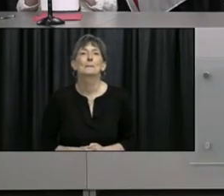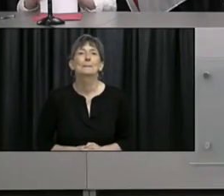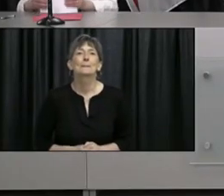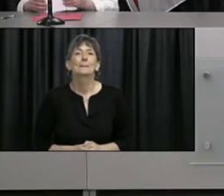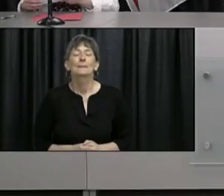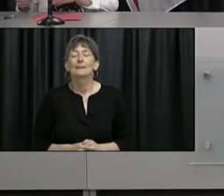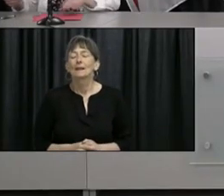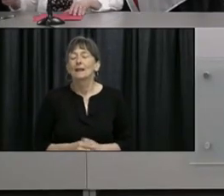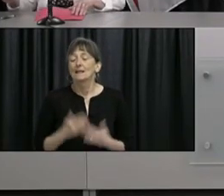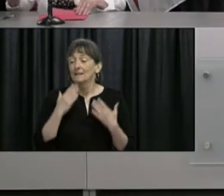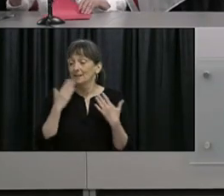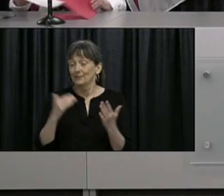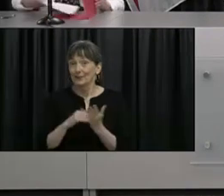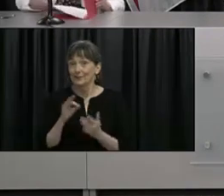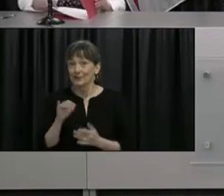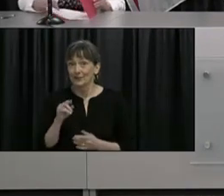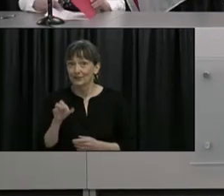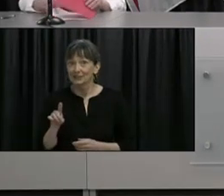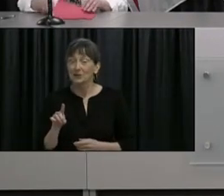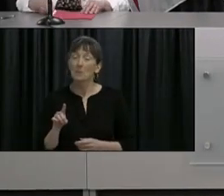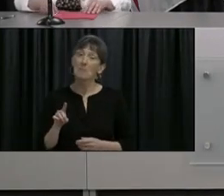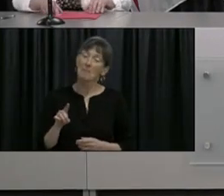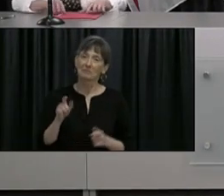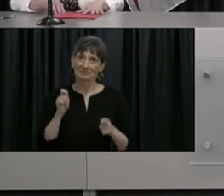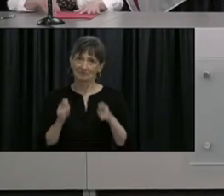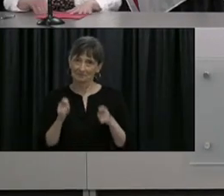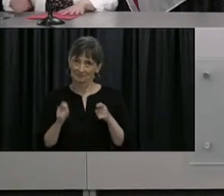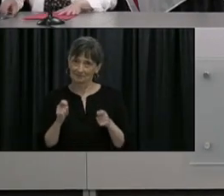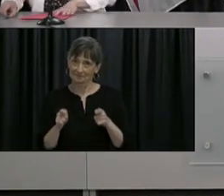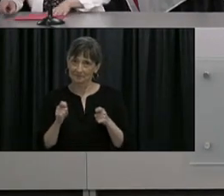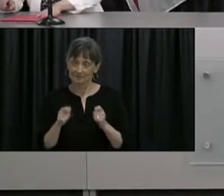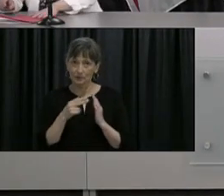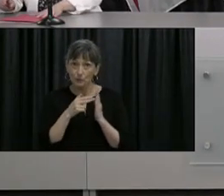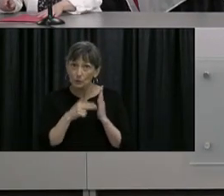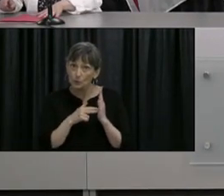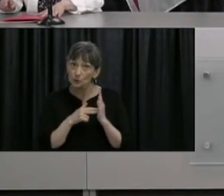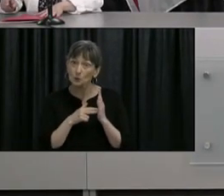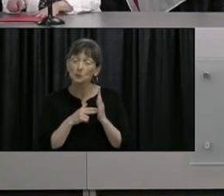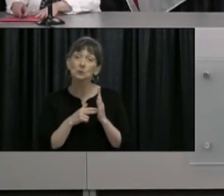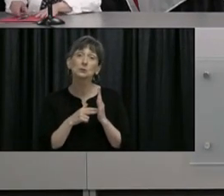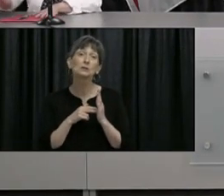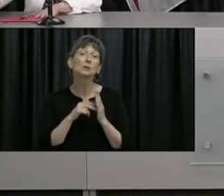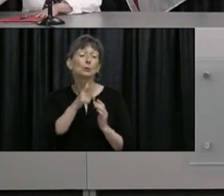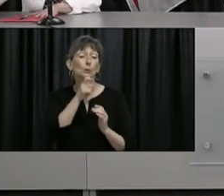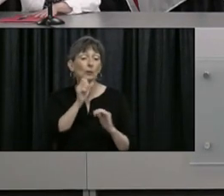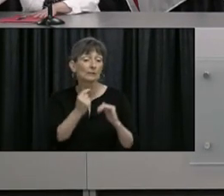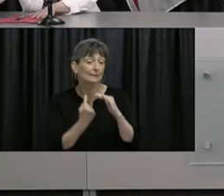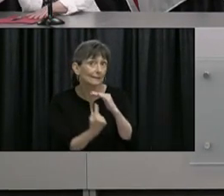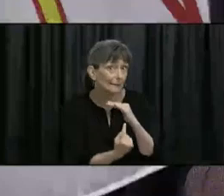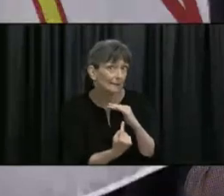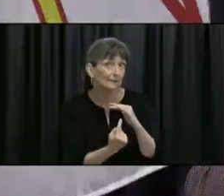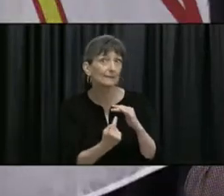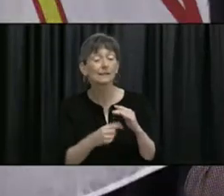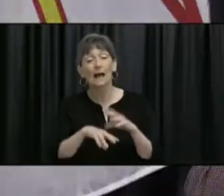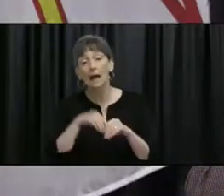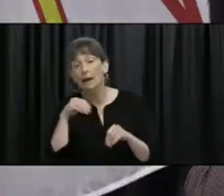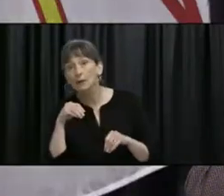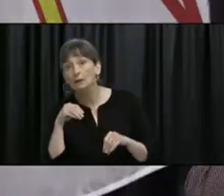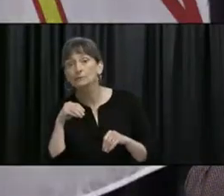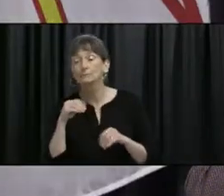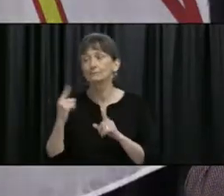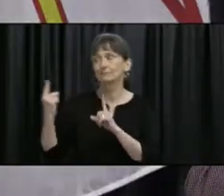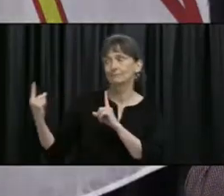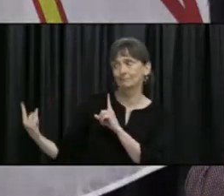So, thank you Dr. Fitzgerald and a few changes in self-isolation measures, the importance of staying